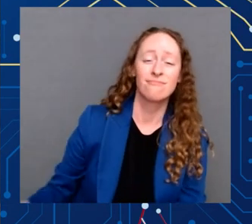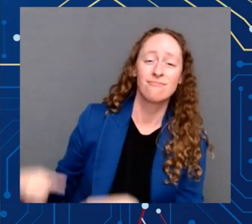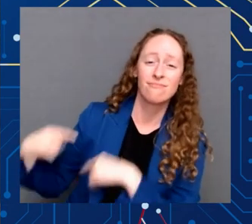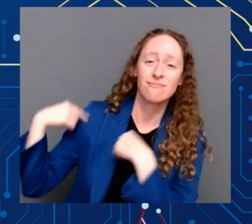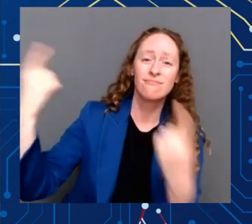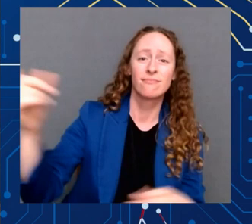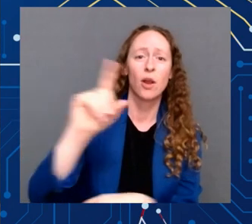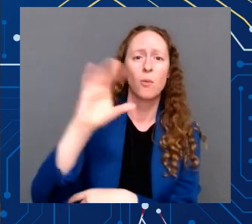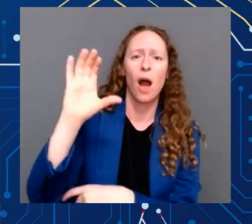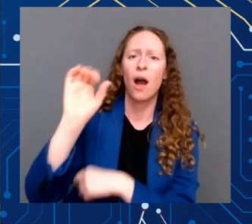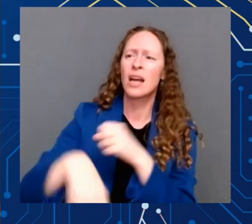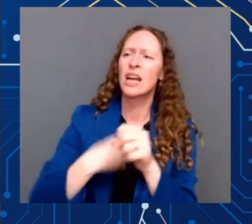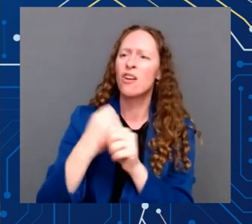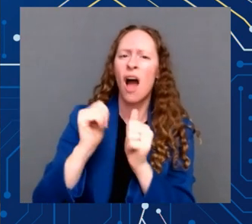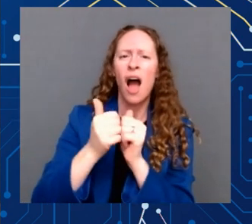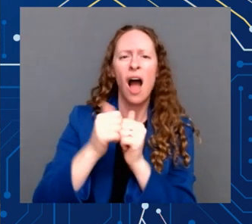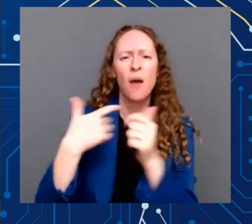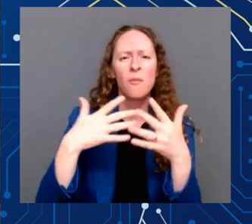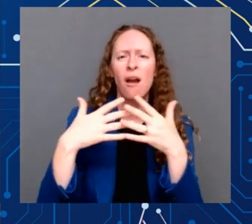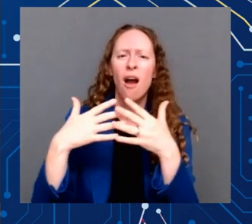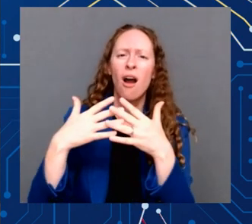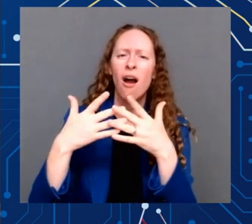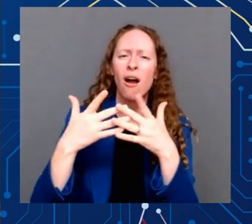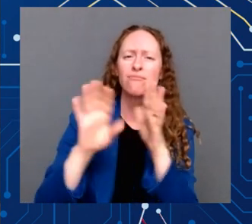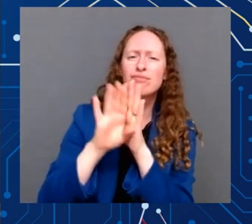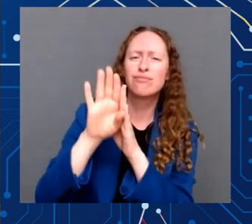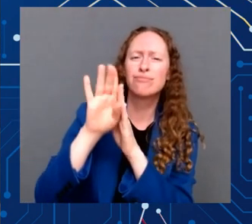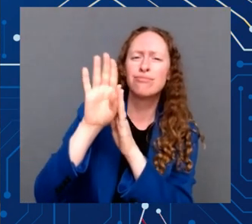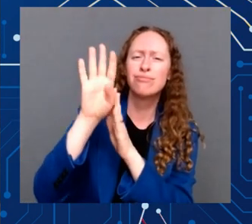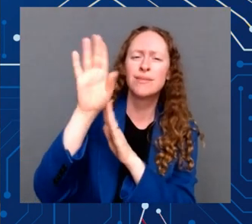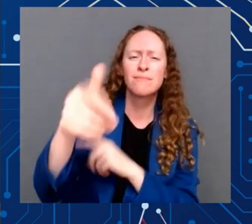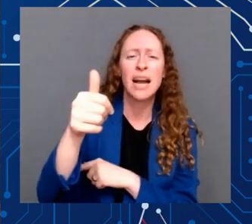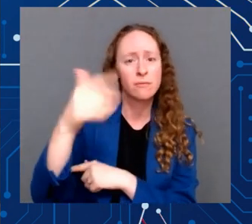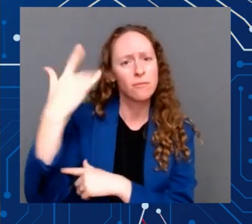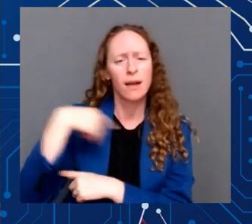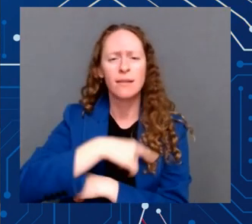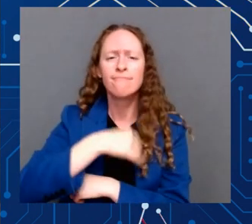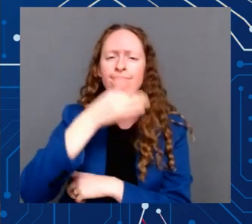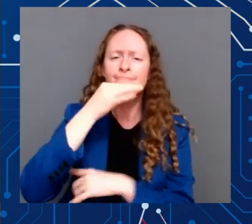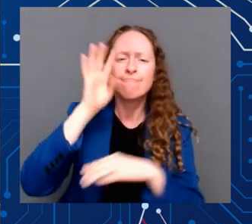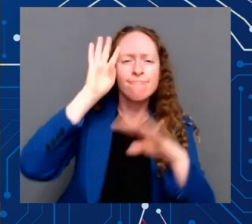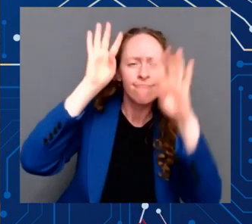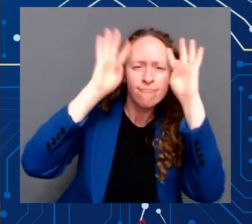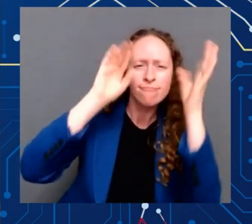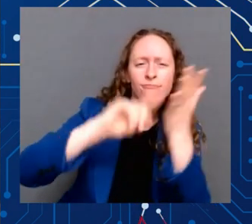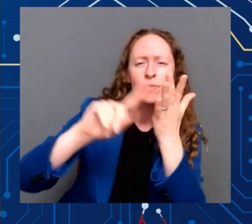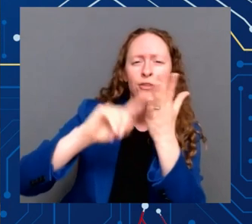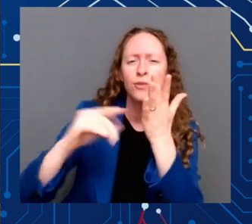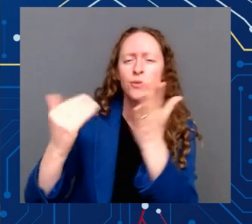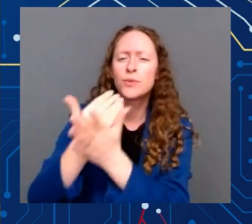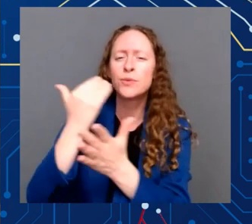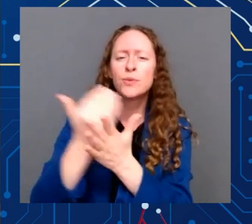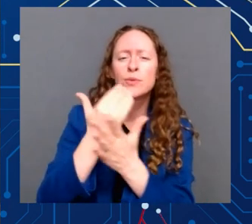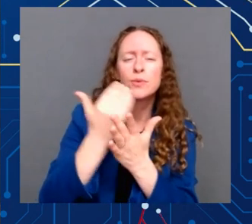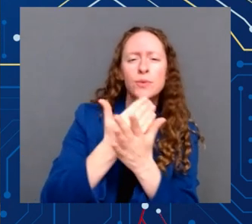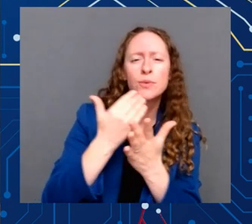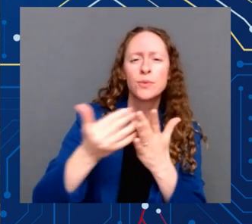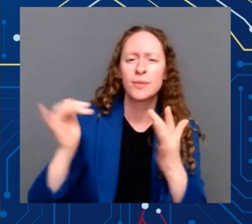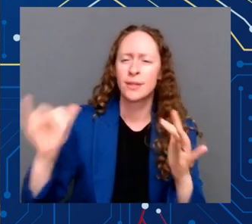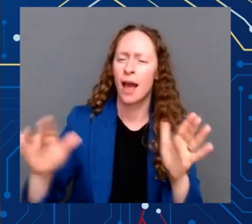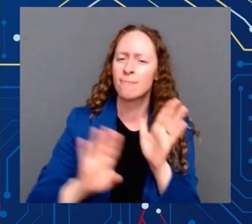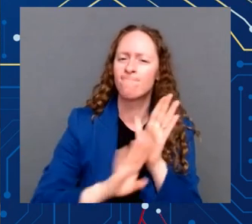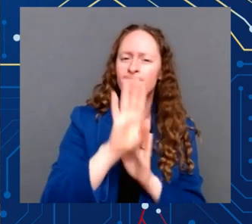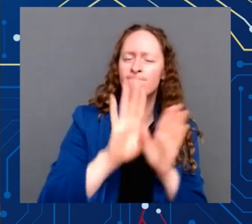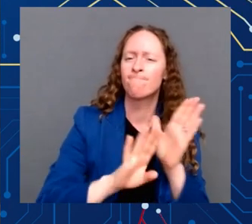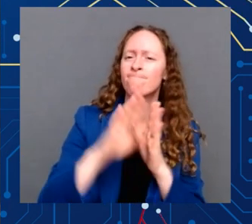research and innovation. The question facing America today is whether that prosperity will live on in the